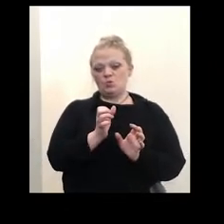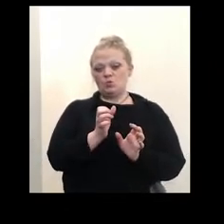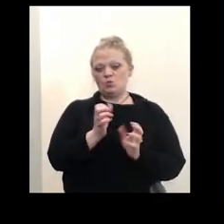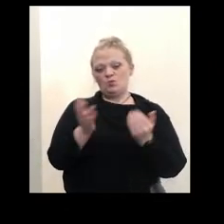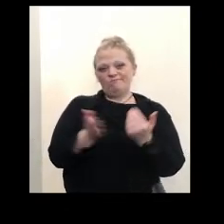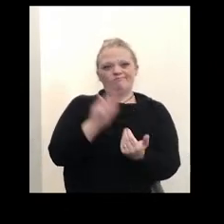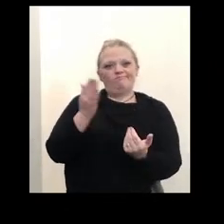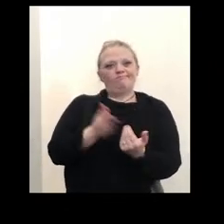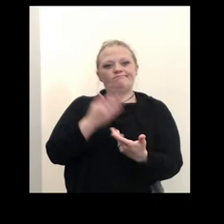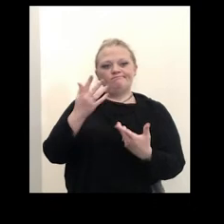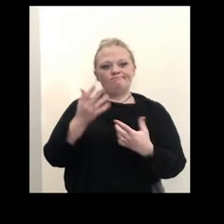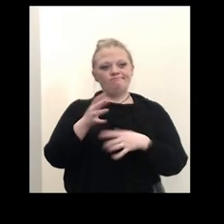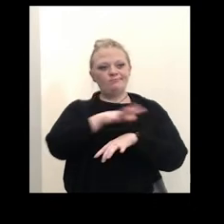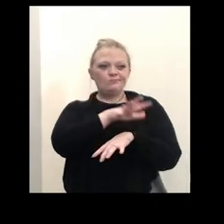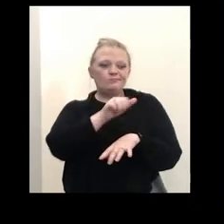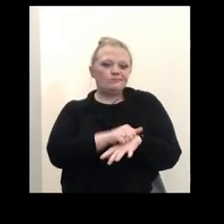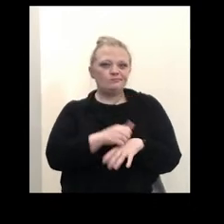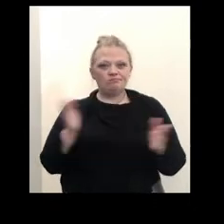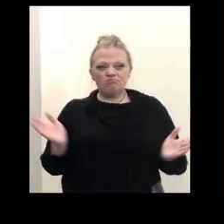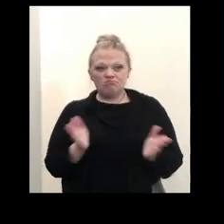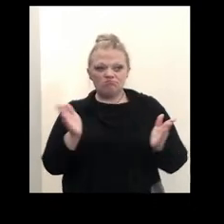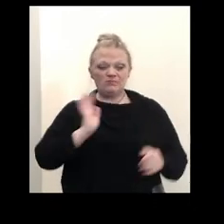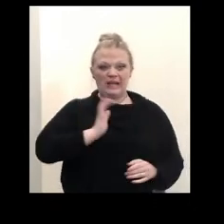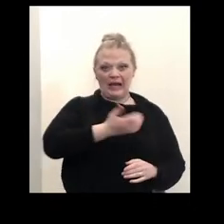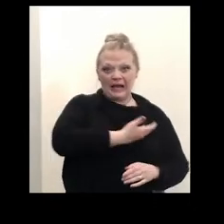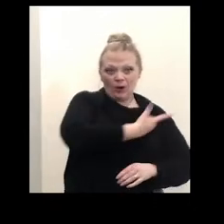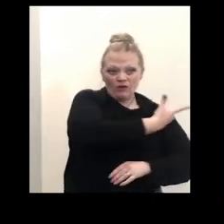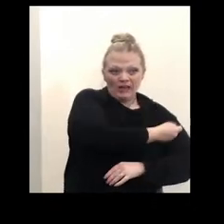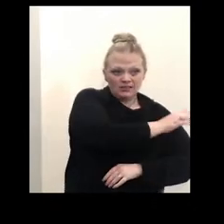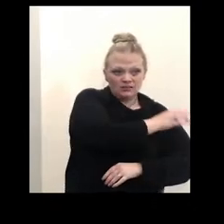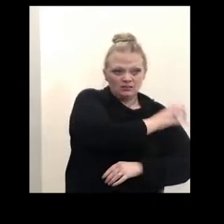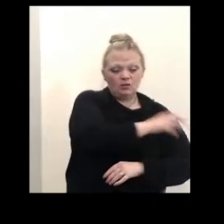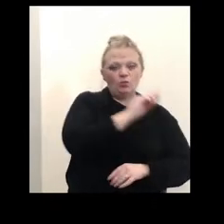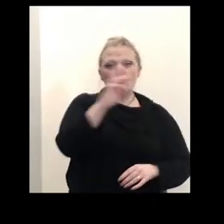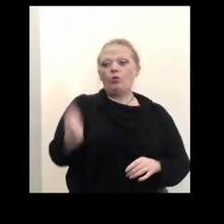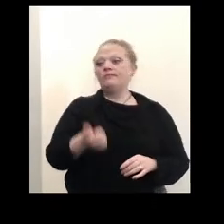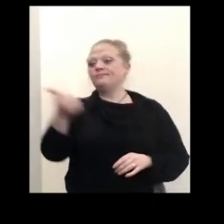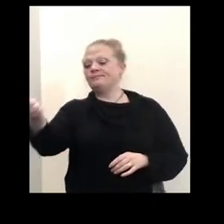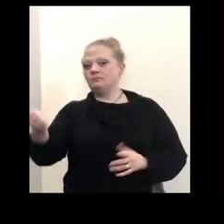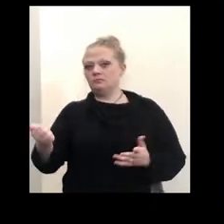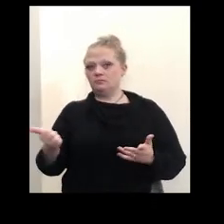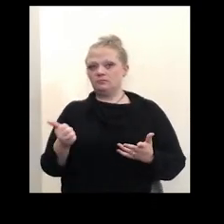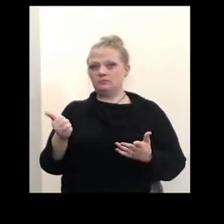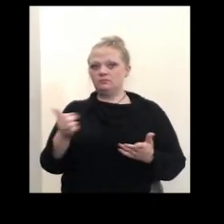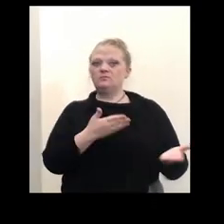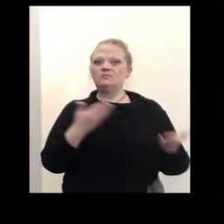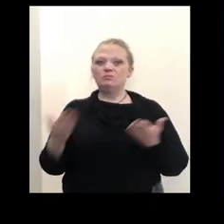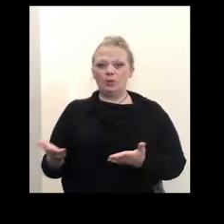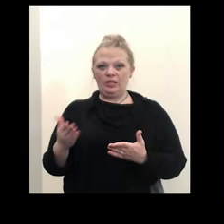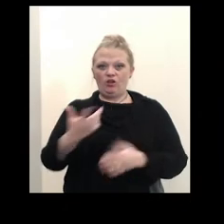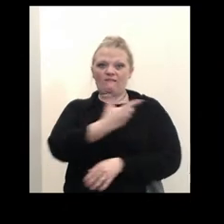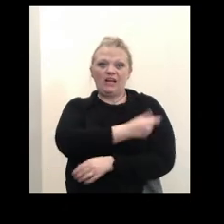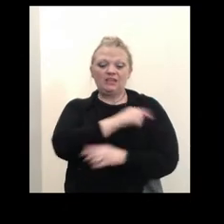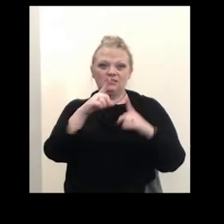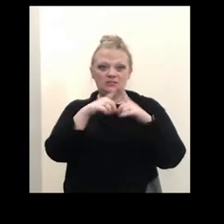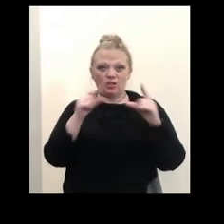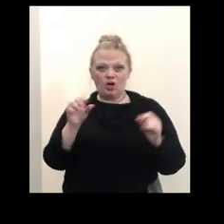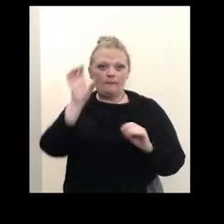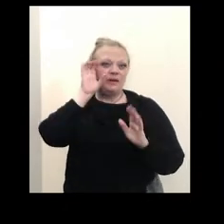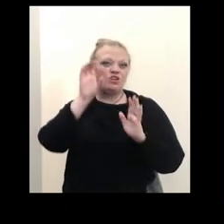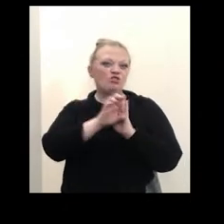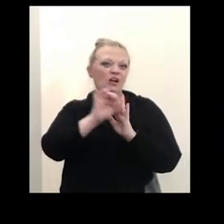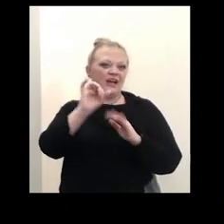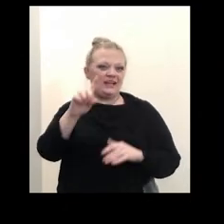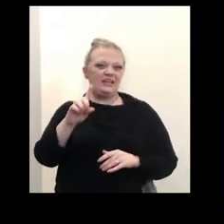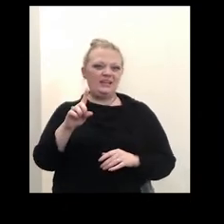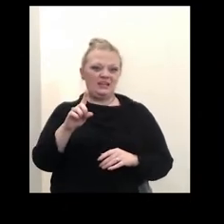encourage everybody whether they go to our vaccine clinic or another vaccine clinic is to bring your vaccine card and a photo ID. It's available. It'll just